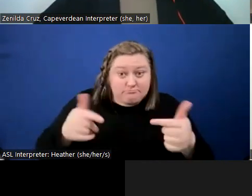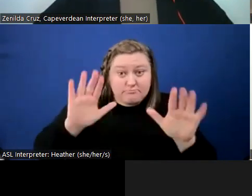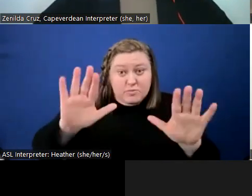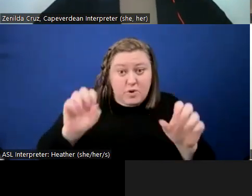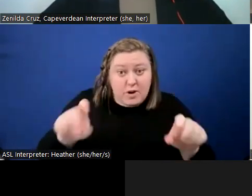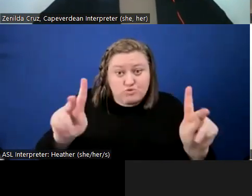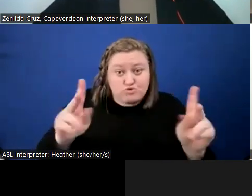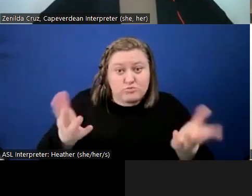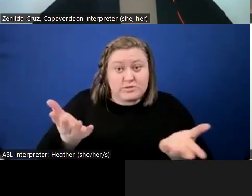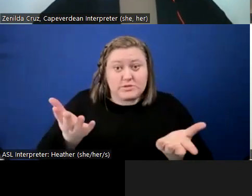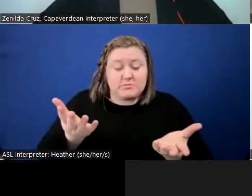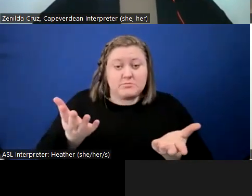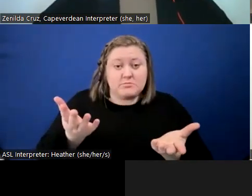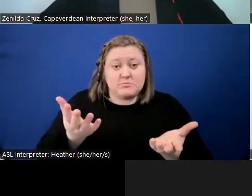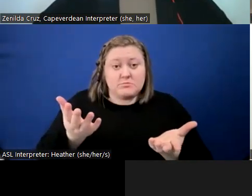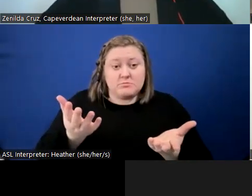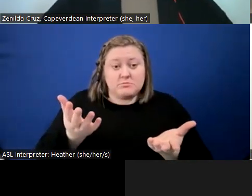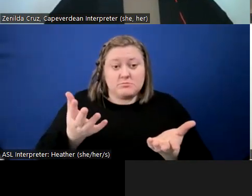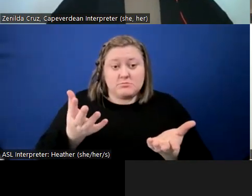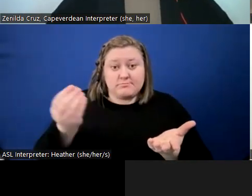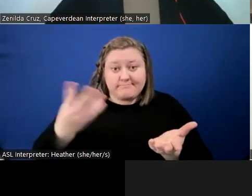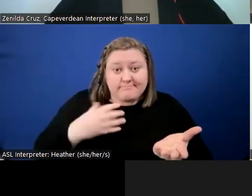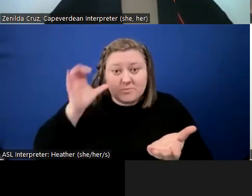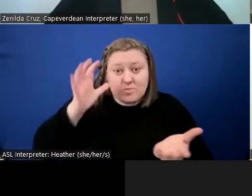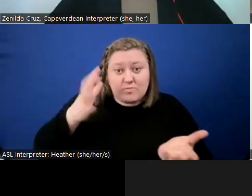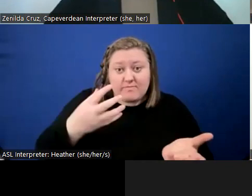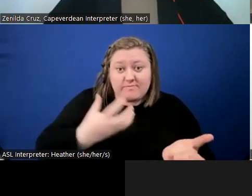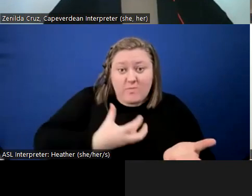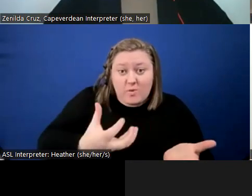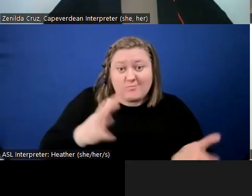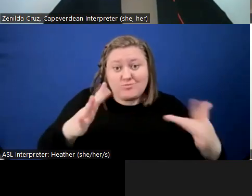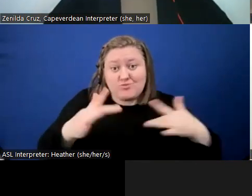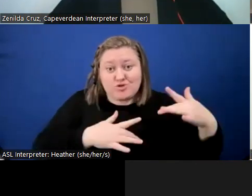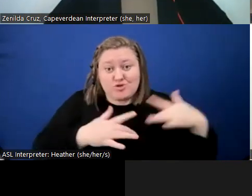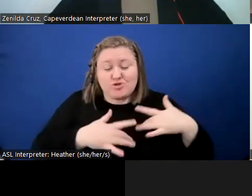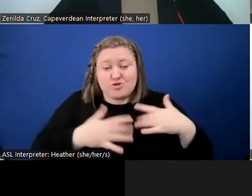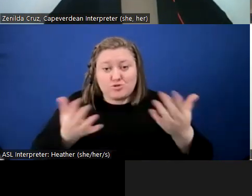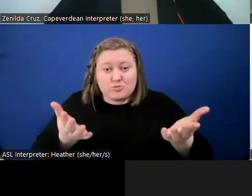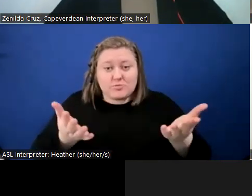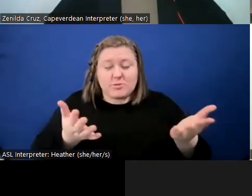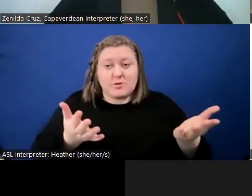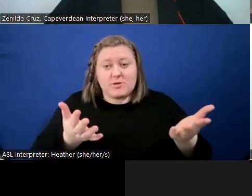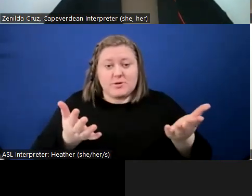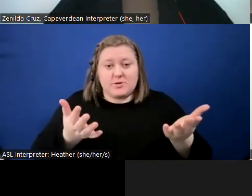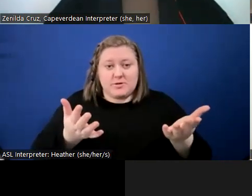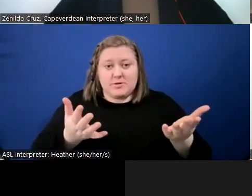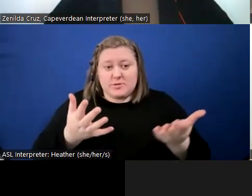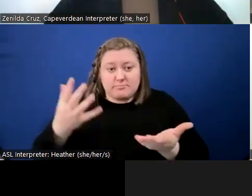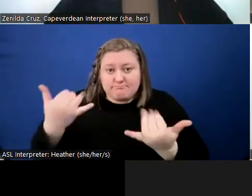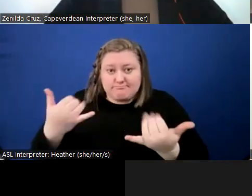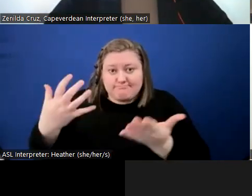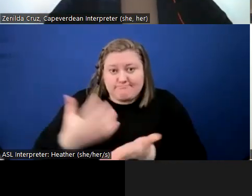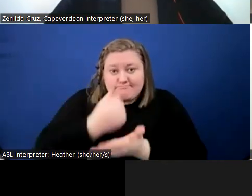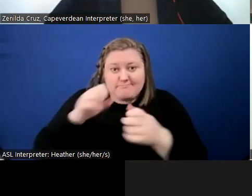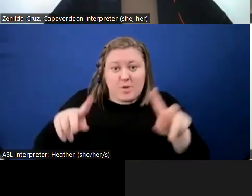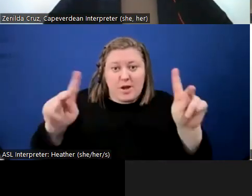let us hear your voice. Let us hear your concerns. So, please use the opportunity to let us